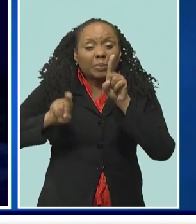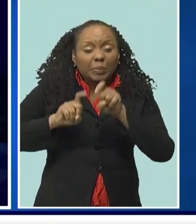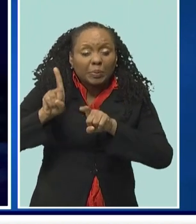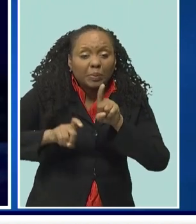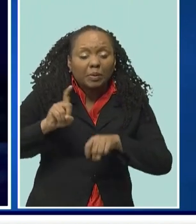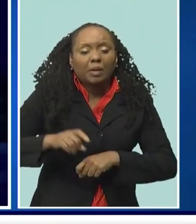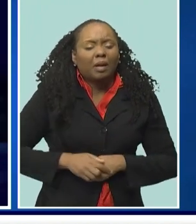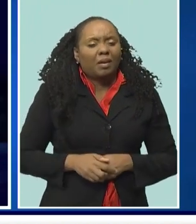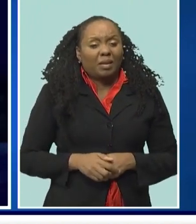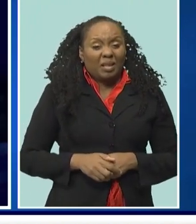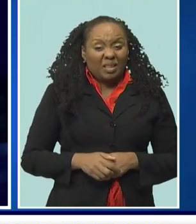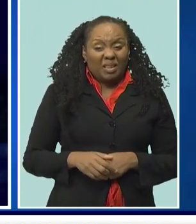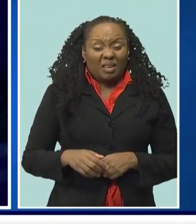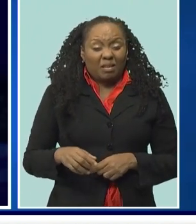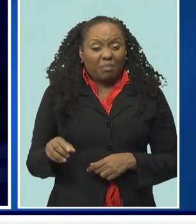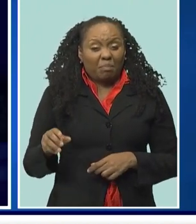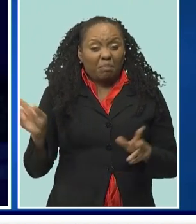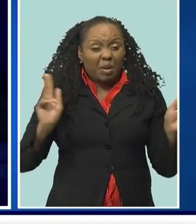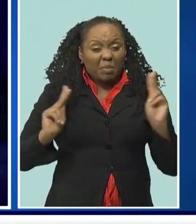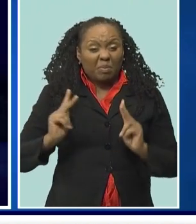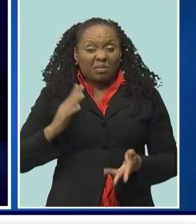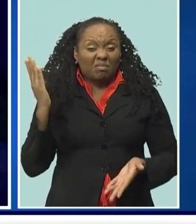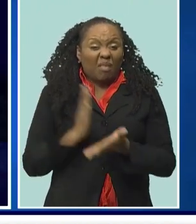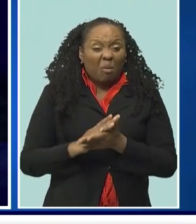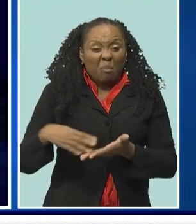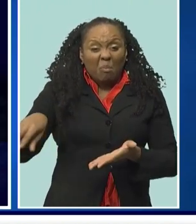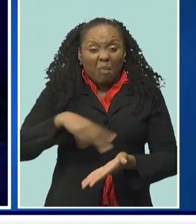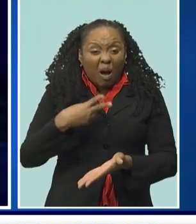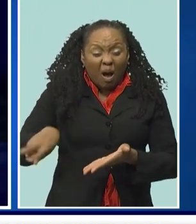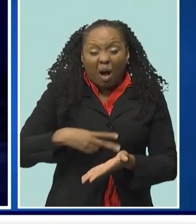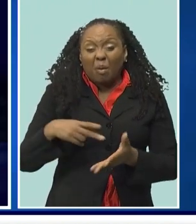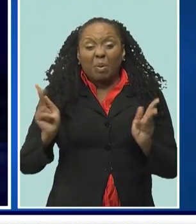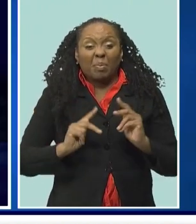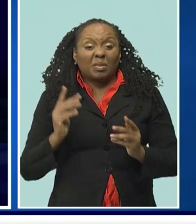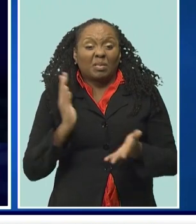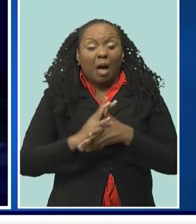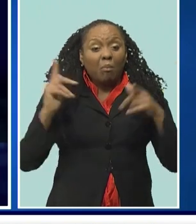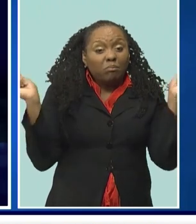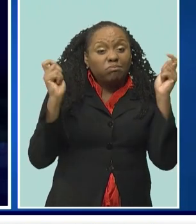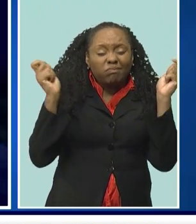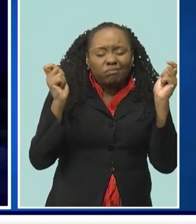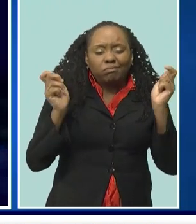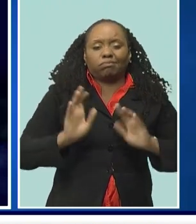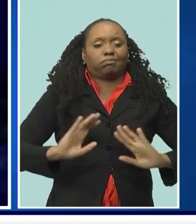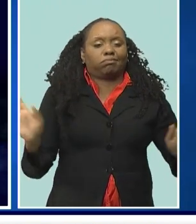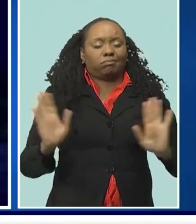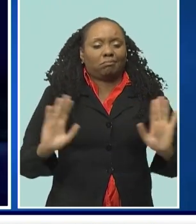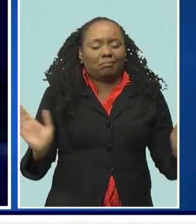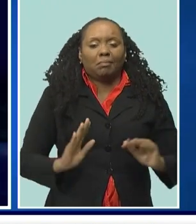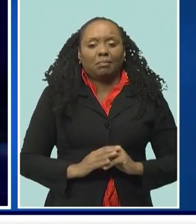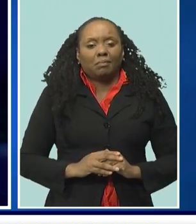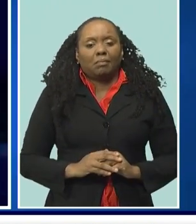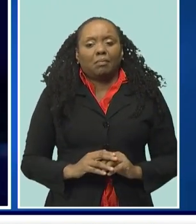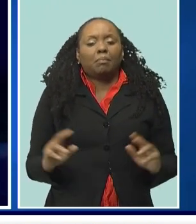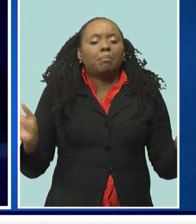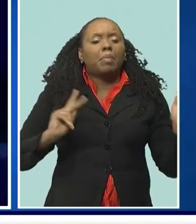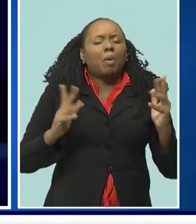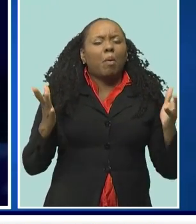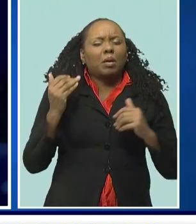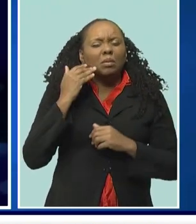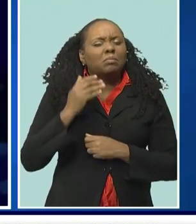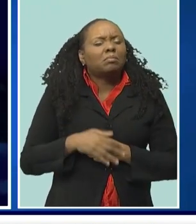events will stop. I don't think that insurance will stop on the events. But I think it's reasonable for persons to ask, I mean, what would the security be like?